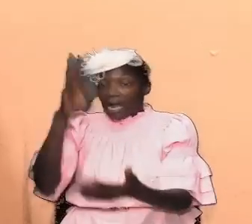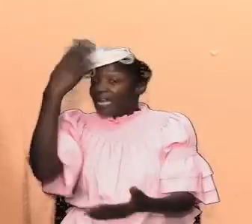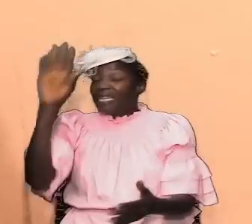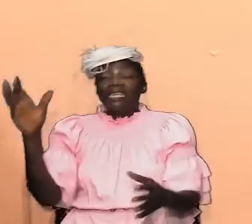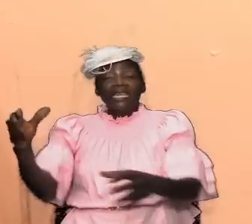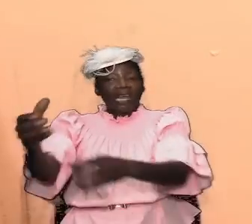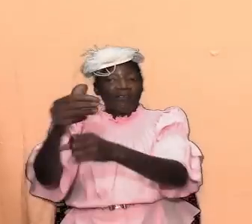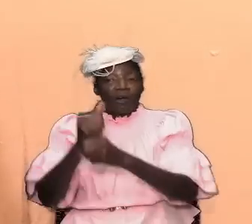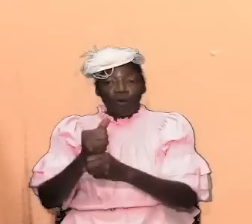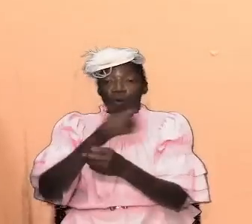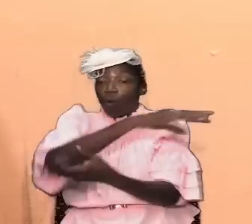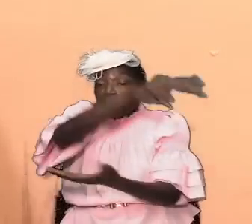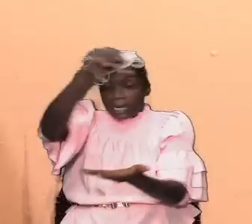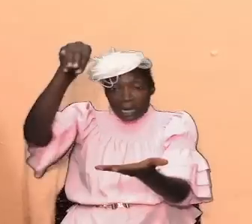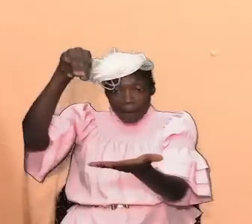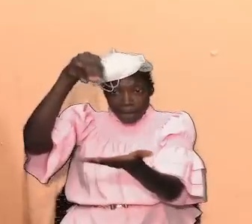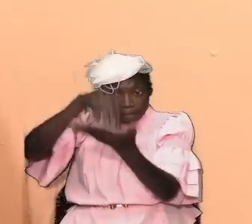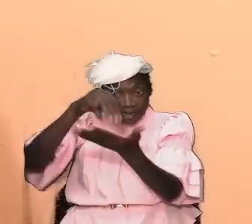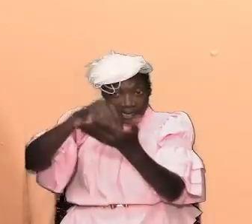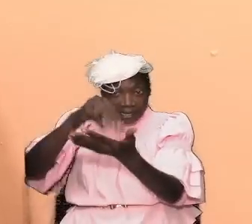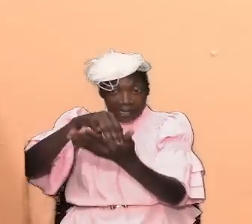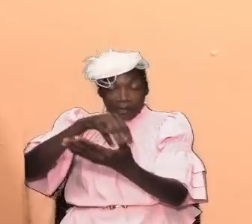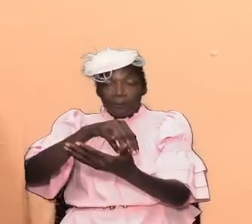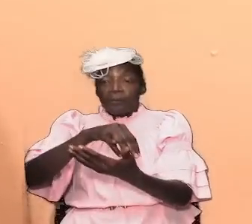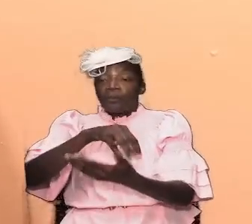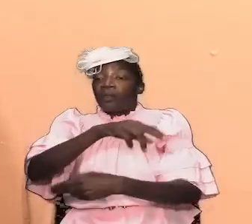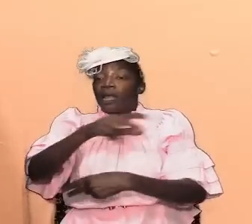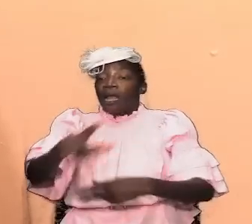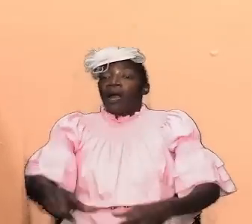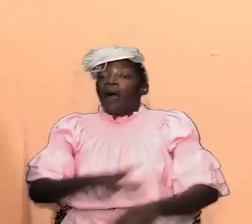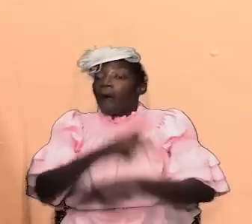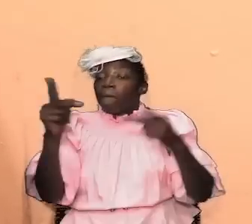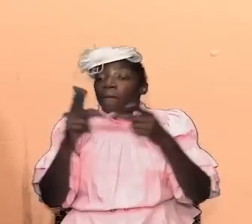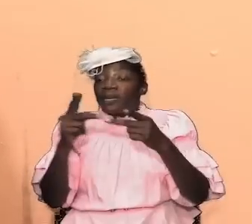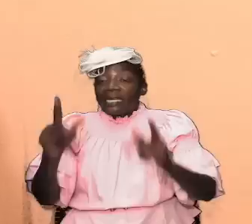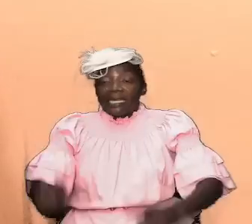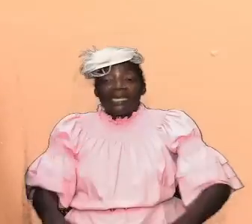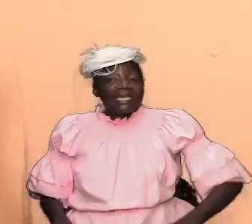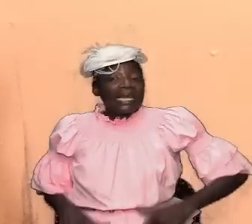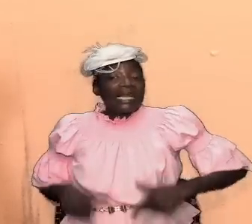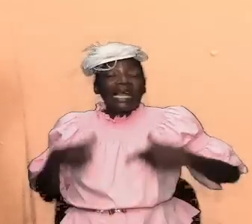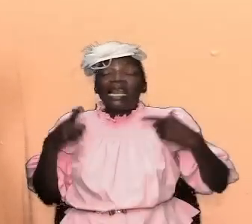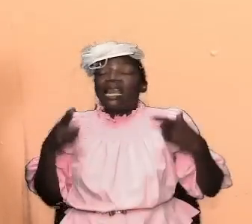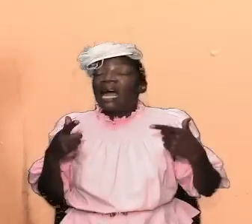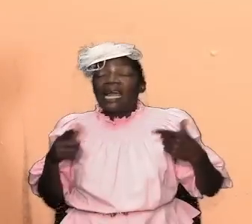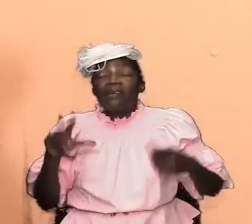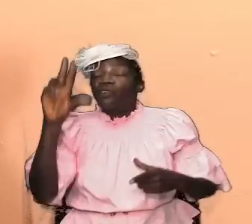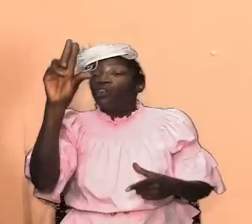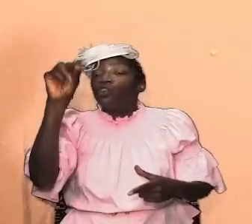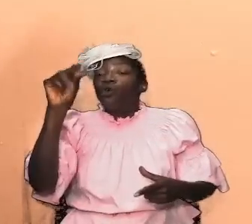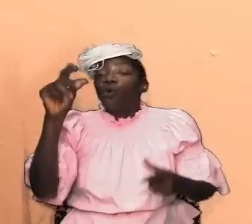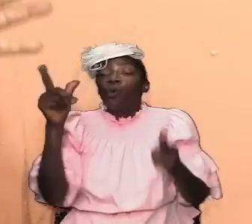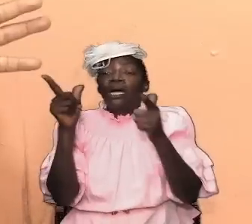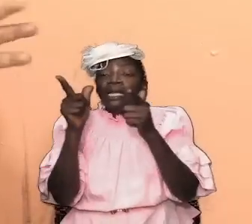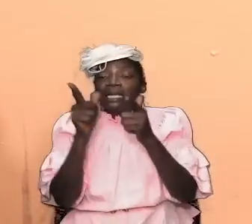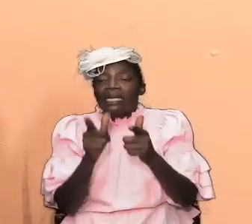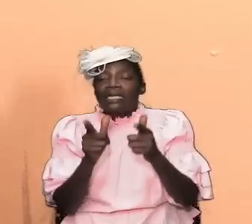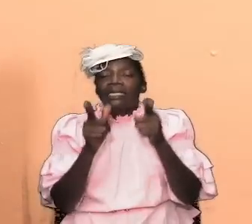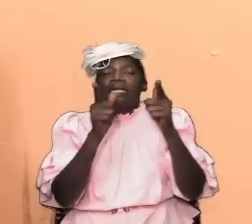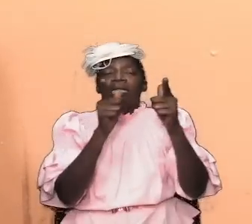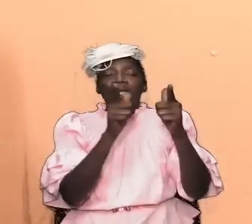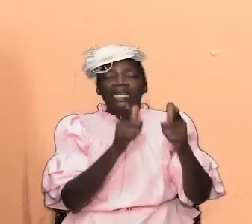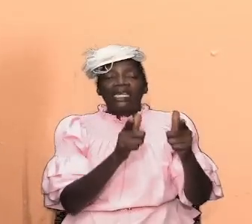a central place in their lives and so little by little